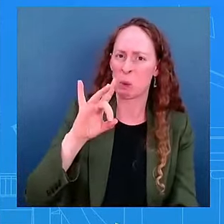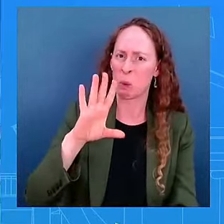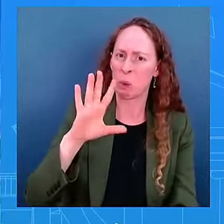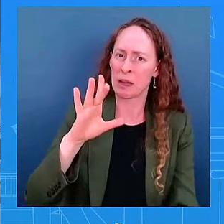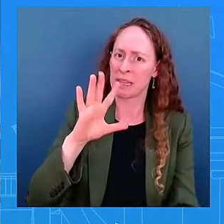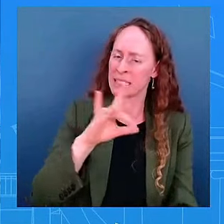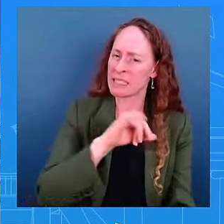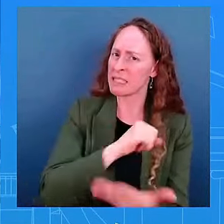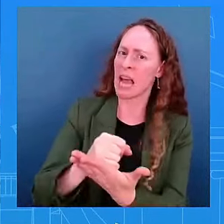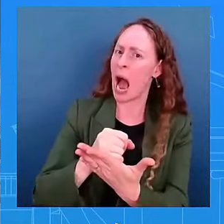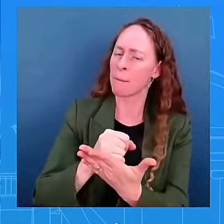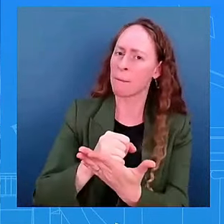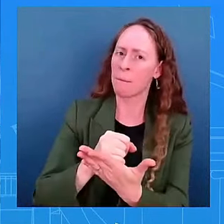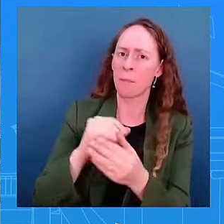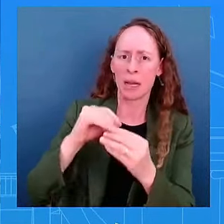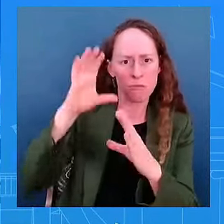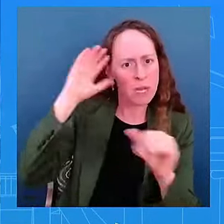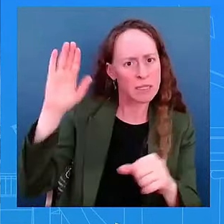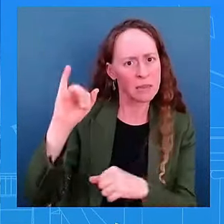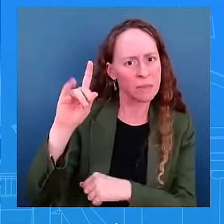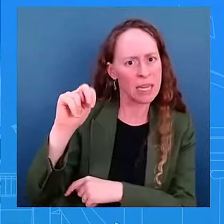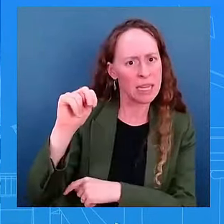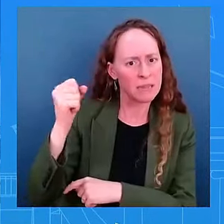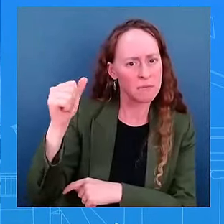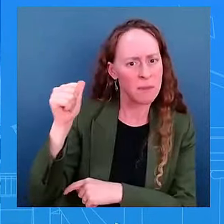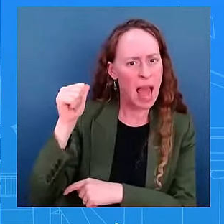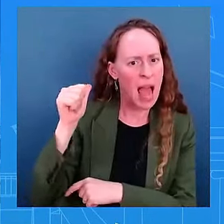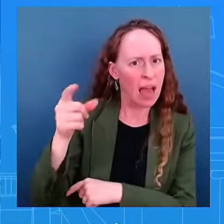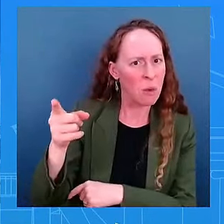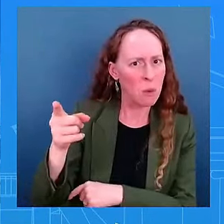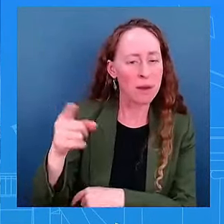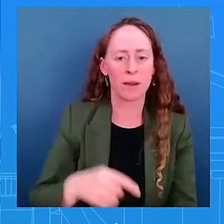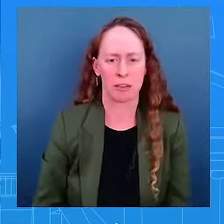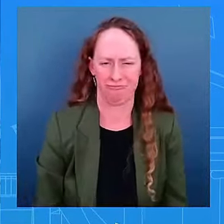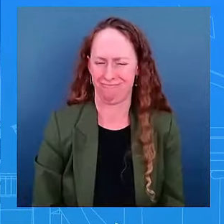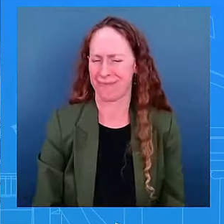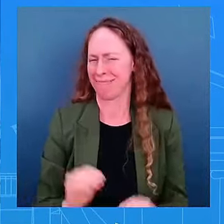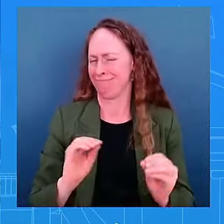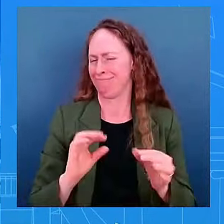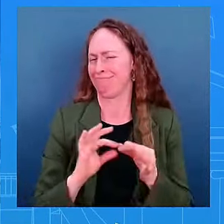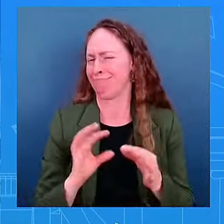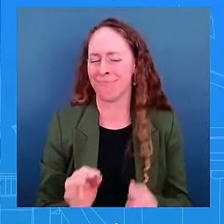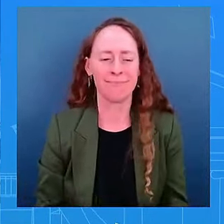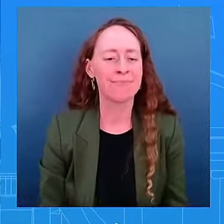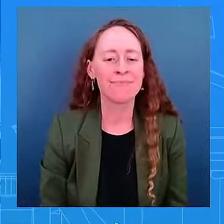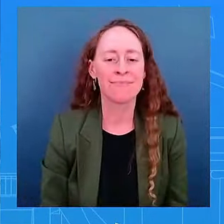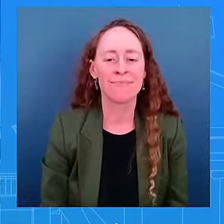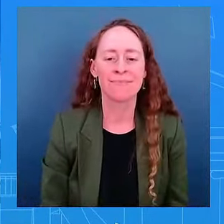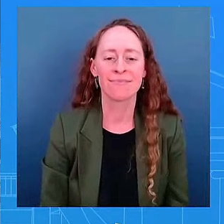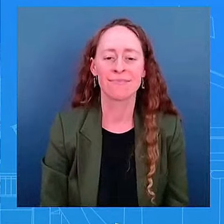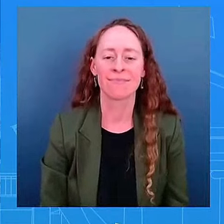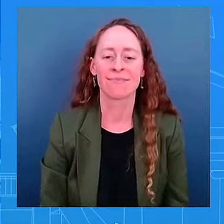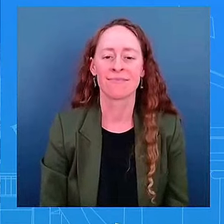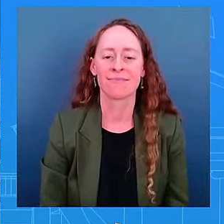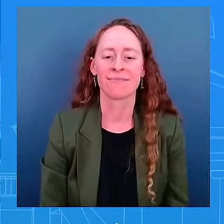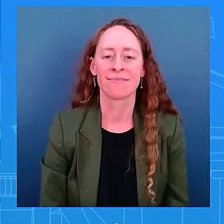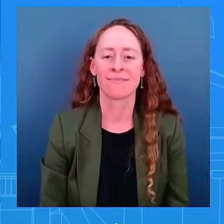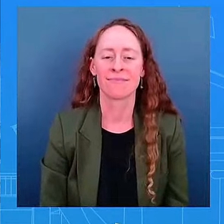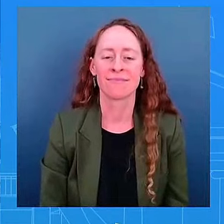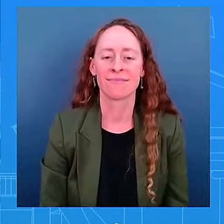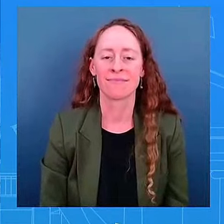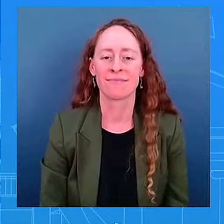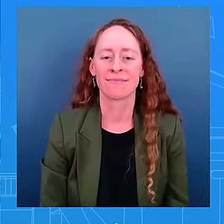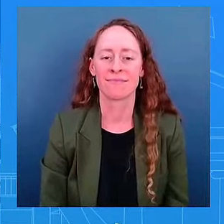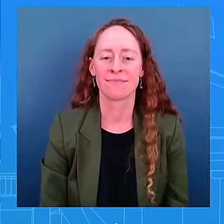One on Sonia Massey. Yeah. This is something that's continued to happen. The president, before he even